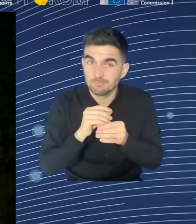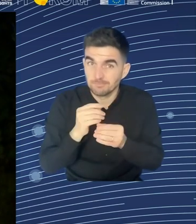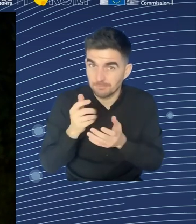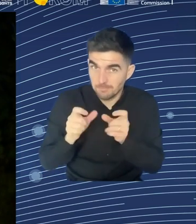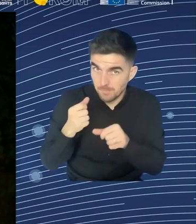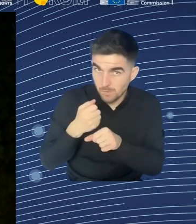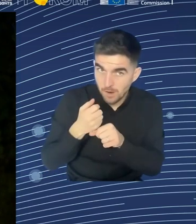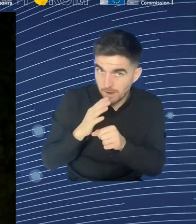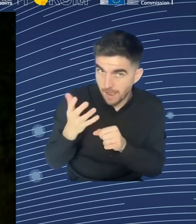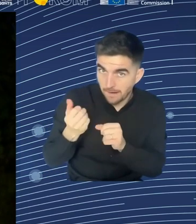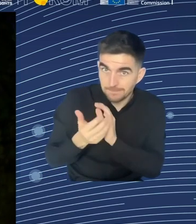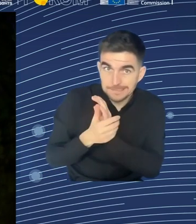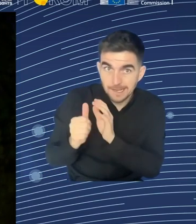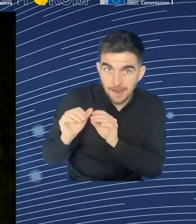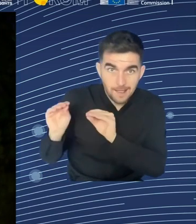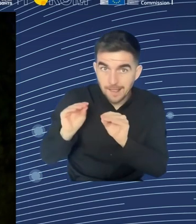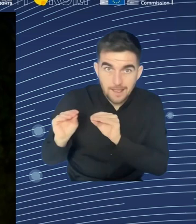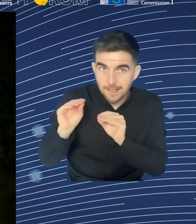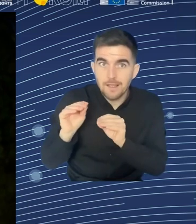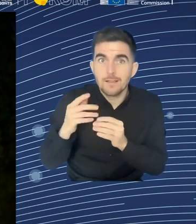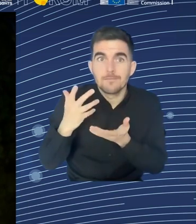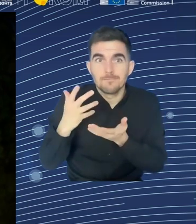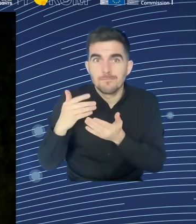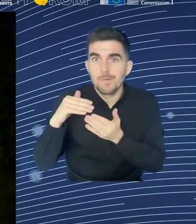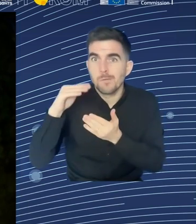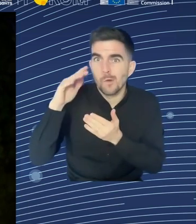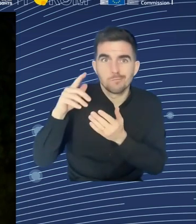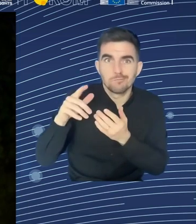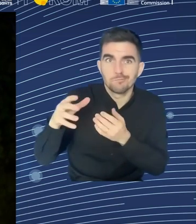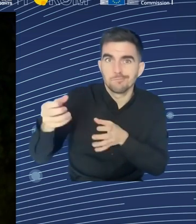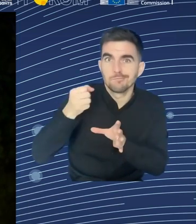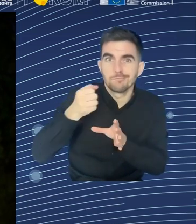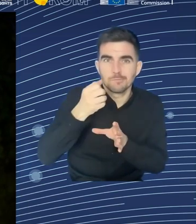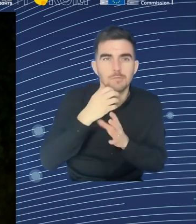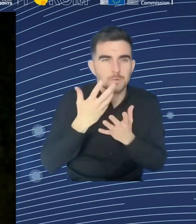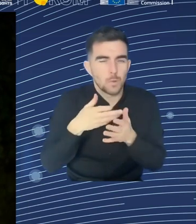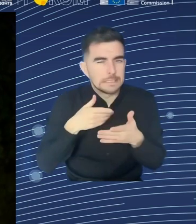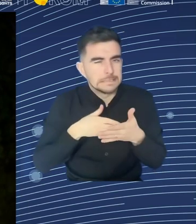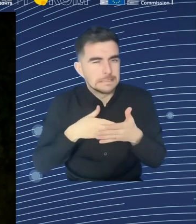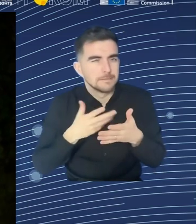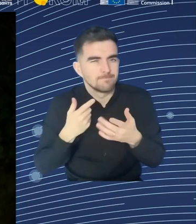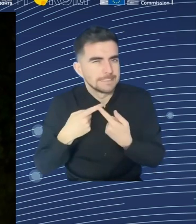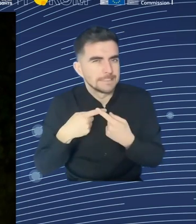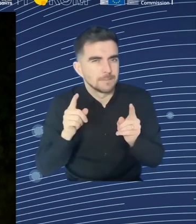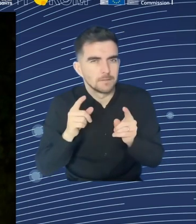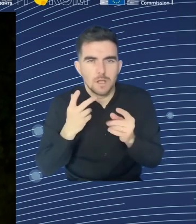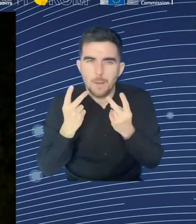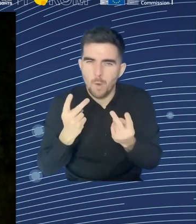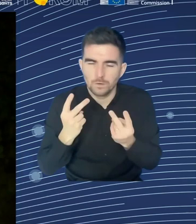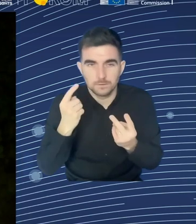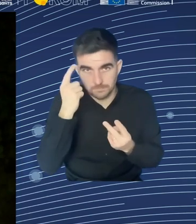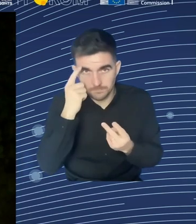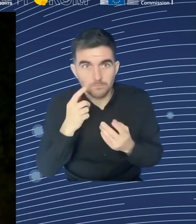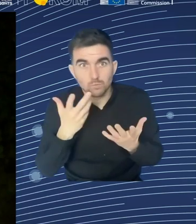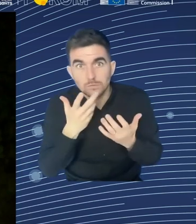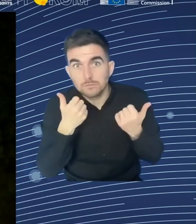and to be able, through the cooperation between the employment services and the social services, to really have a new start for